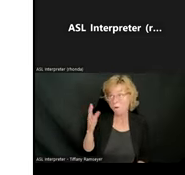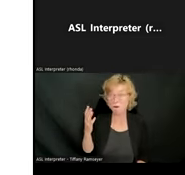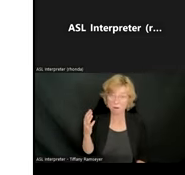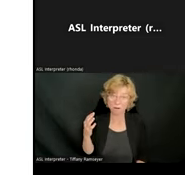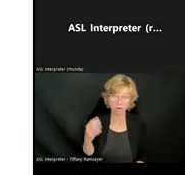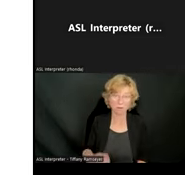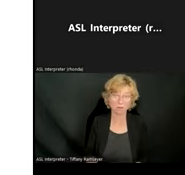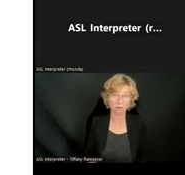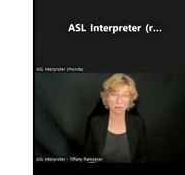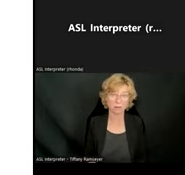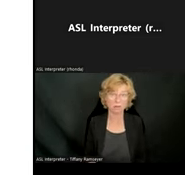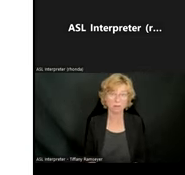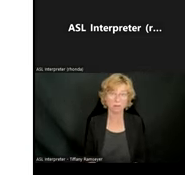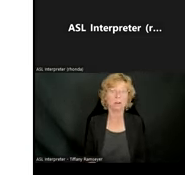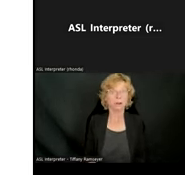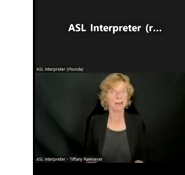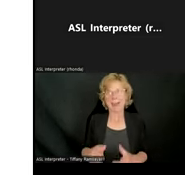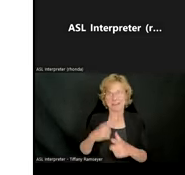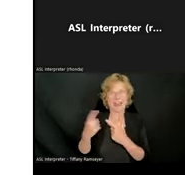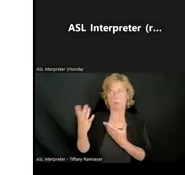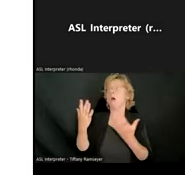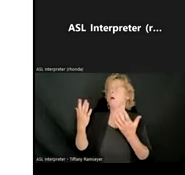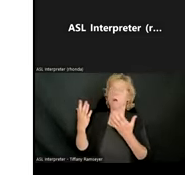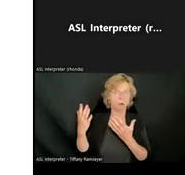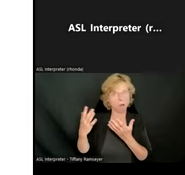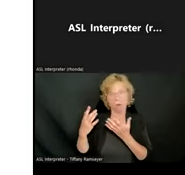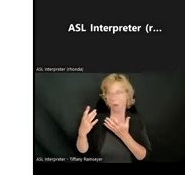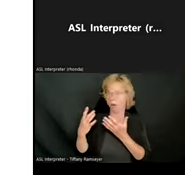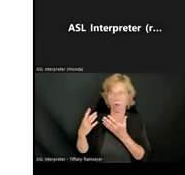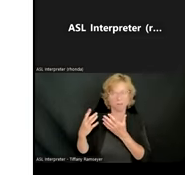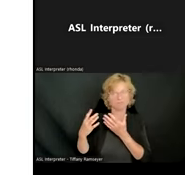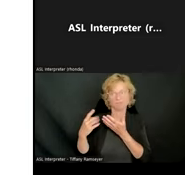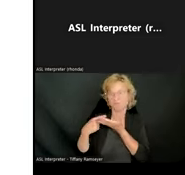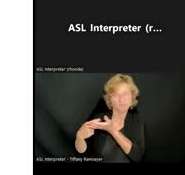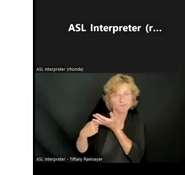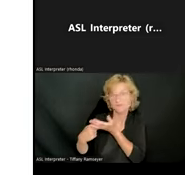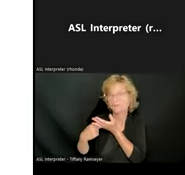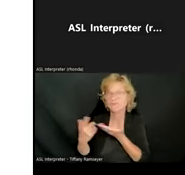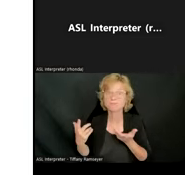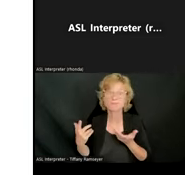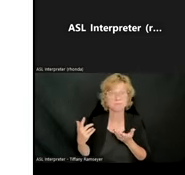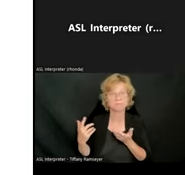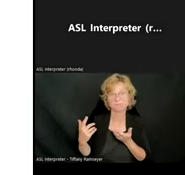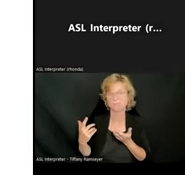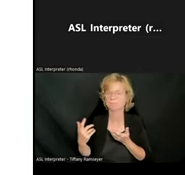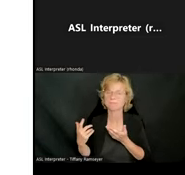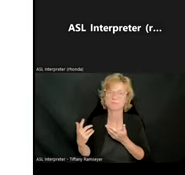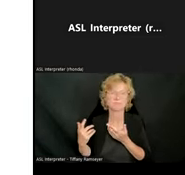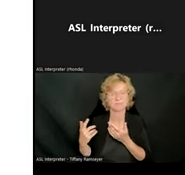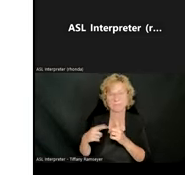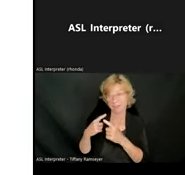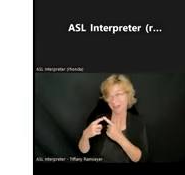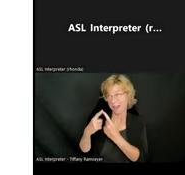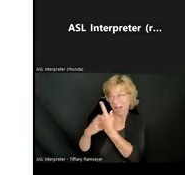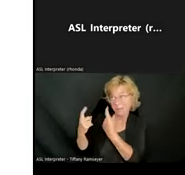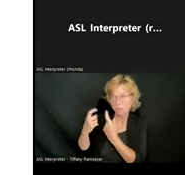And then it'll take off from there. They'll ask me questions and I will answer them to the best